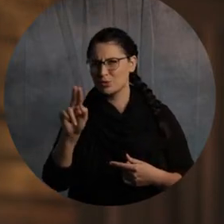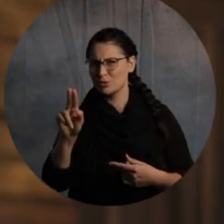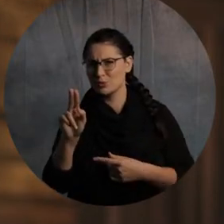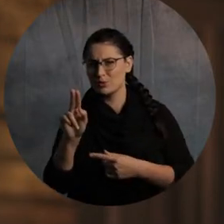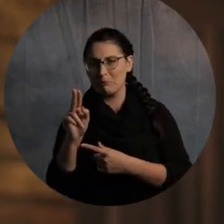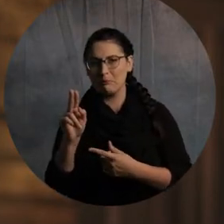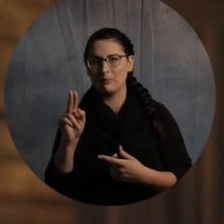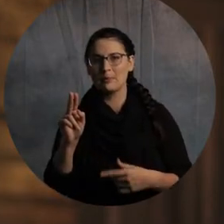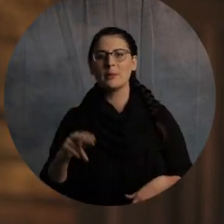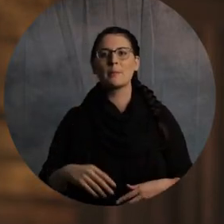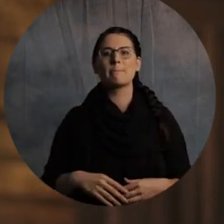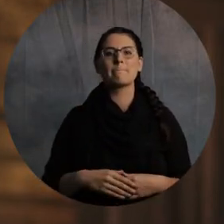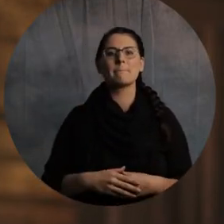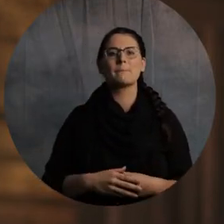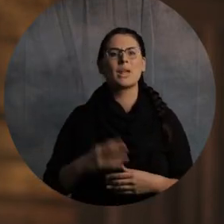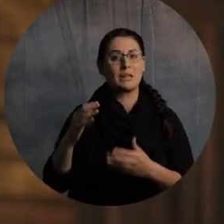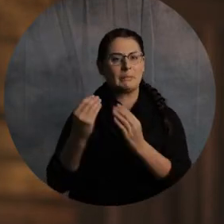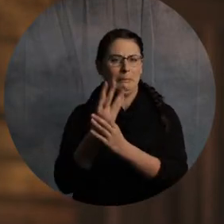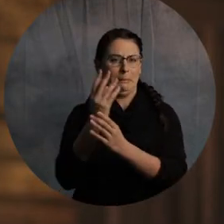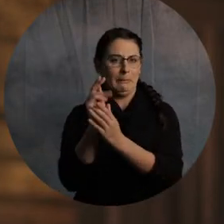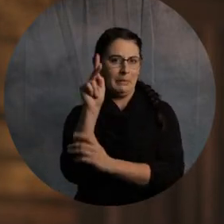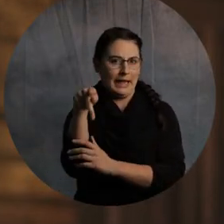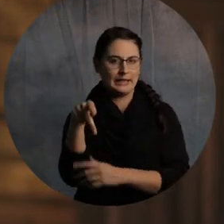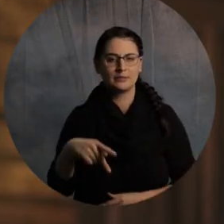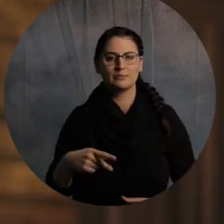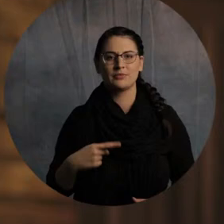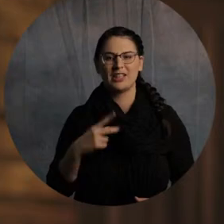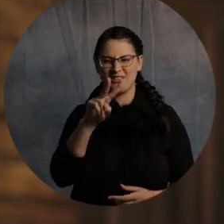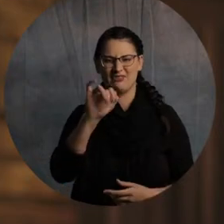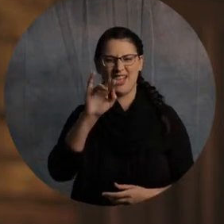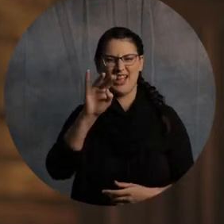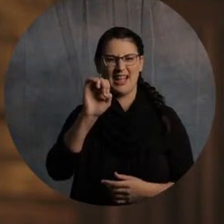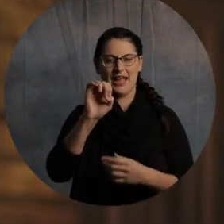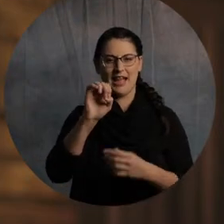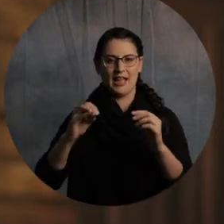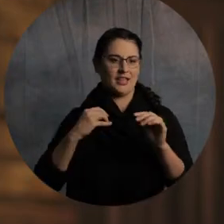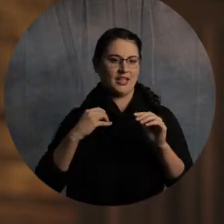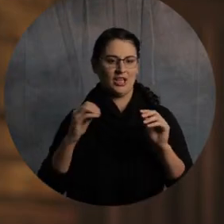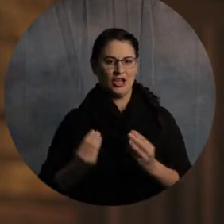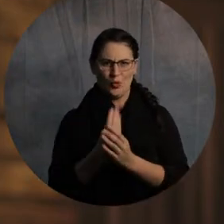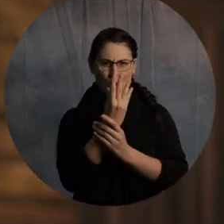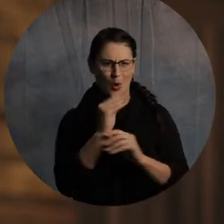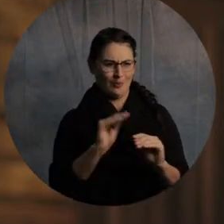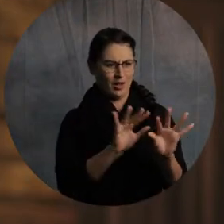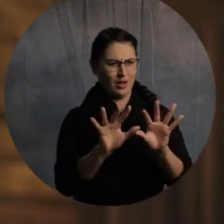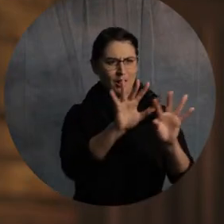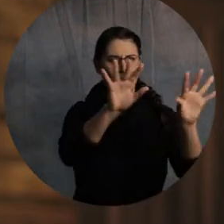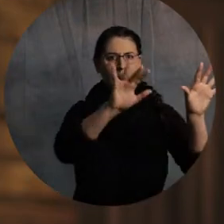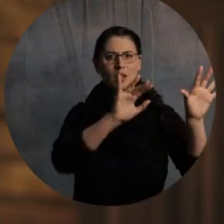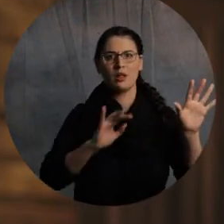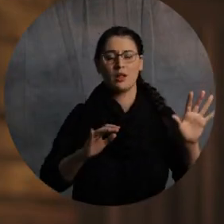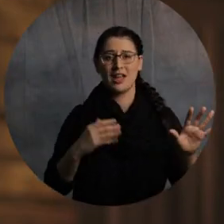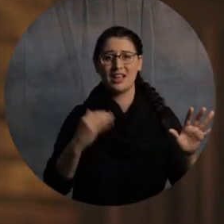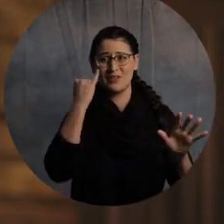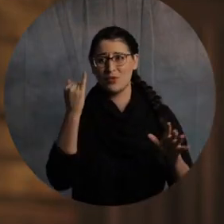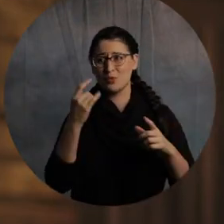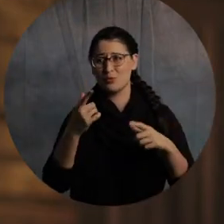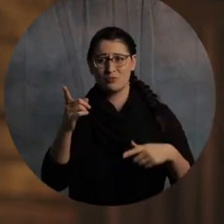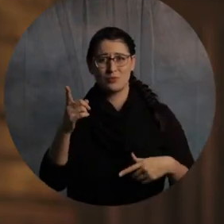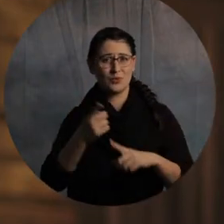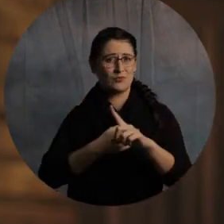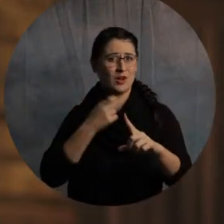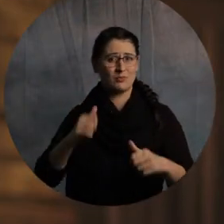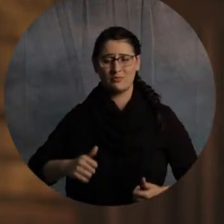growing on everything, all right? If you're listening from somewhere else in the world, you don't even know